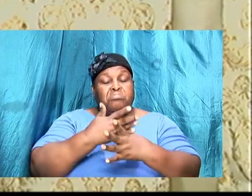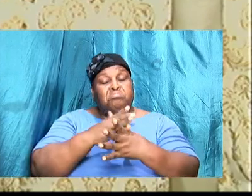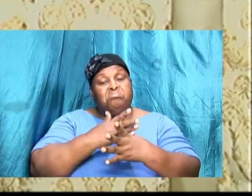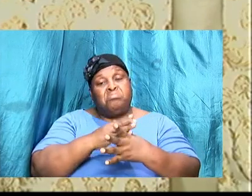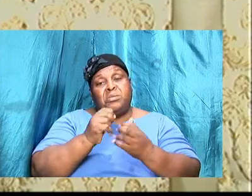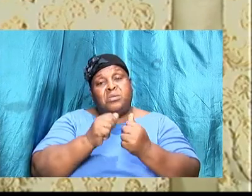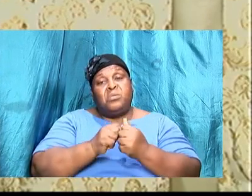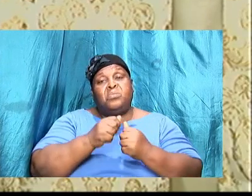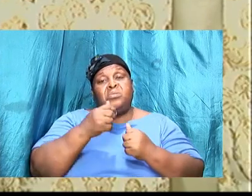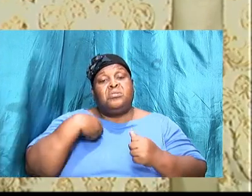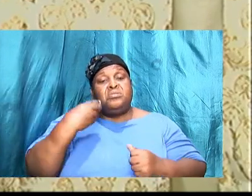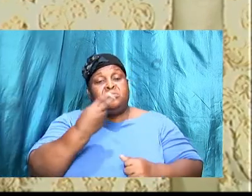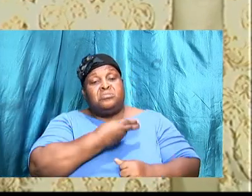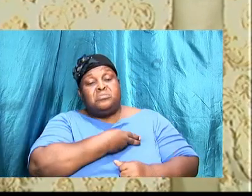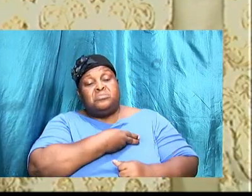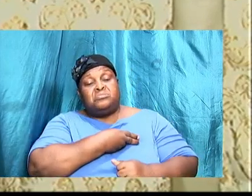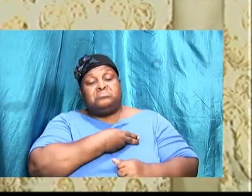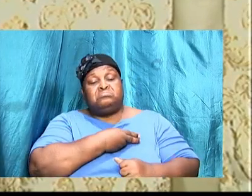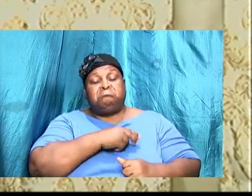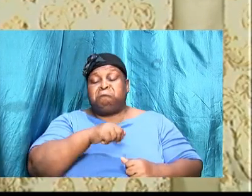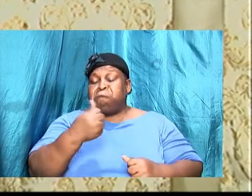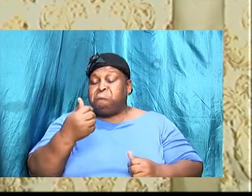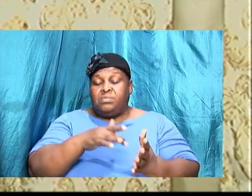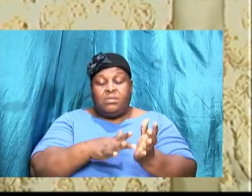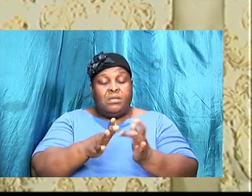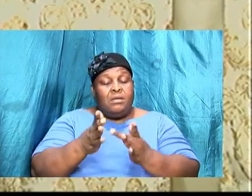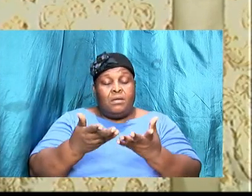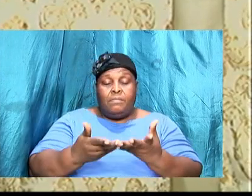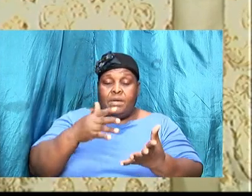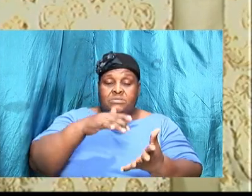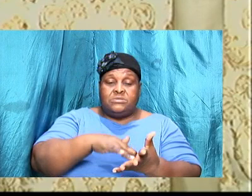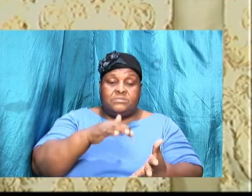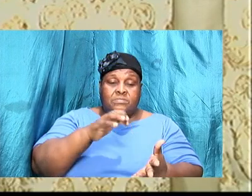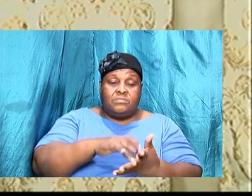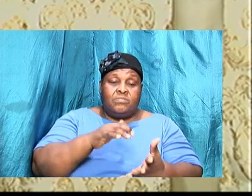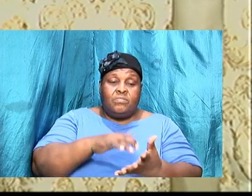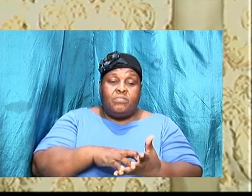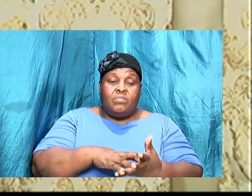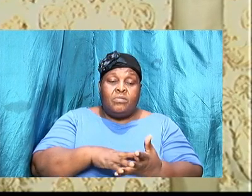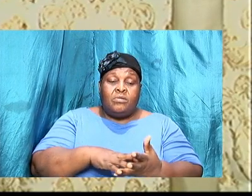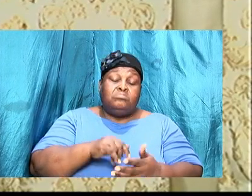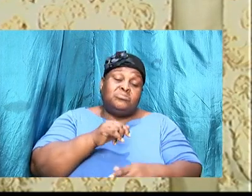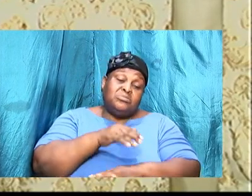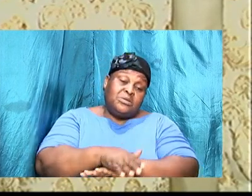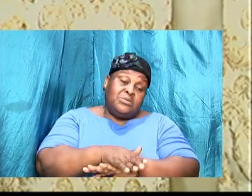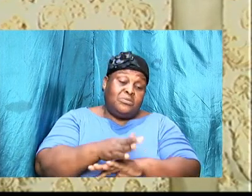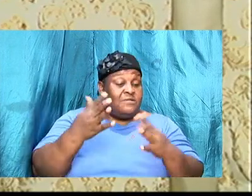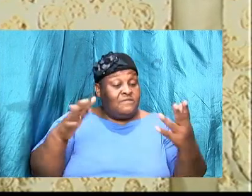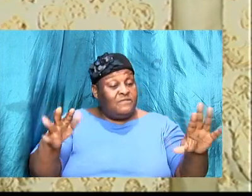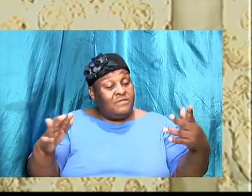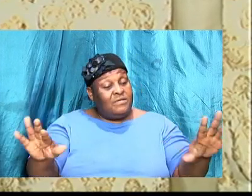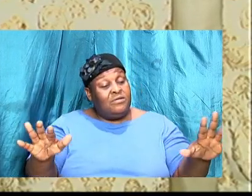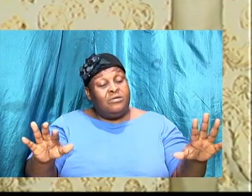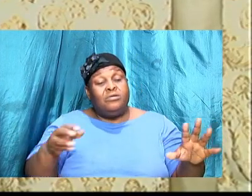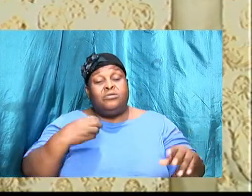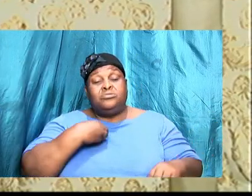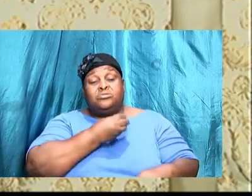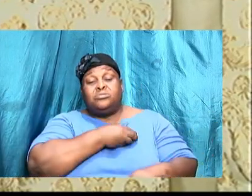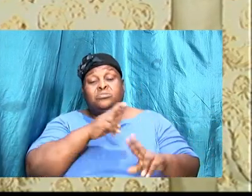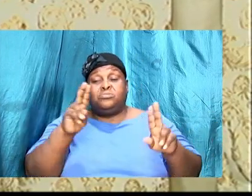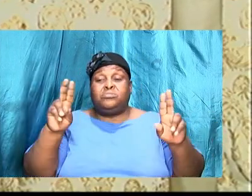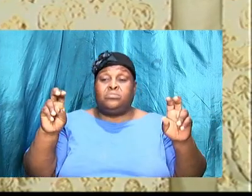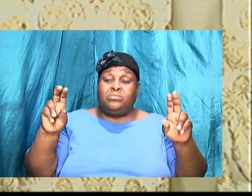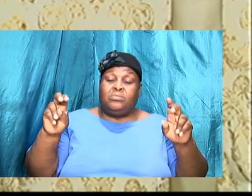in another Bible study. You know, tonight we want to conclude our series on the topic,